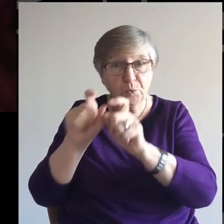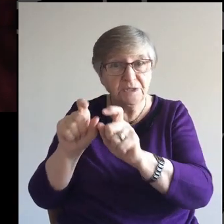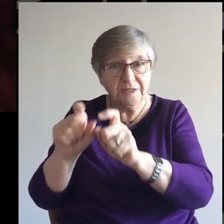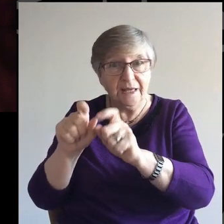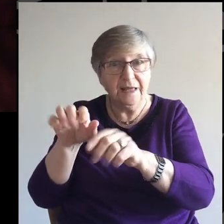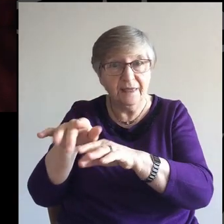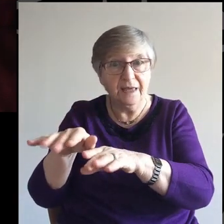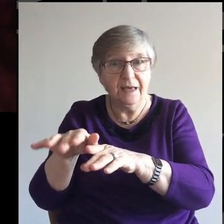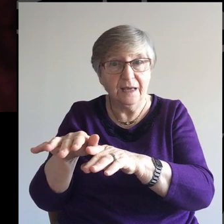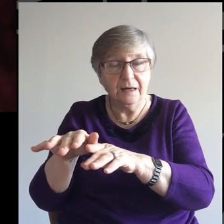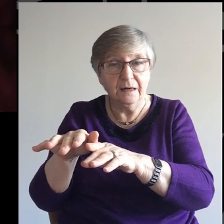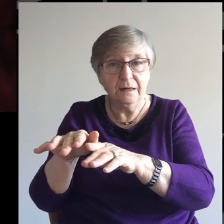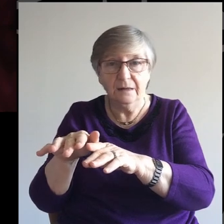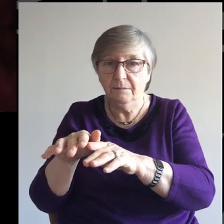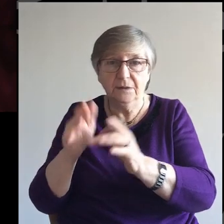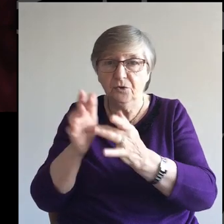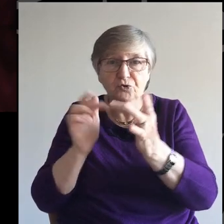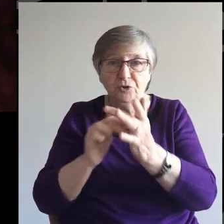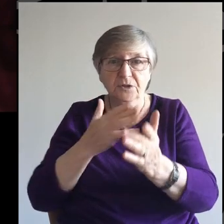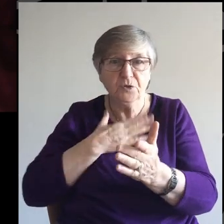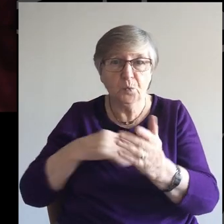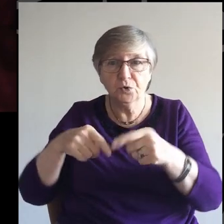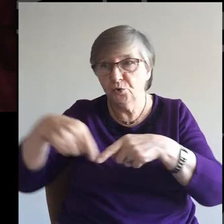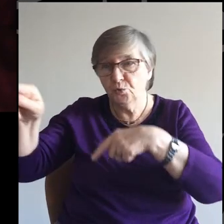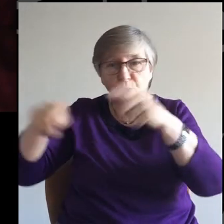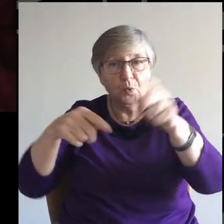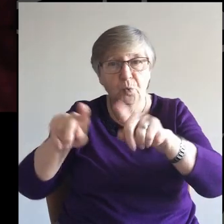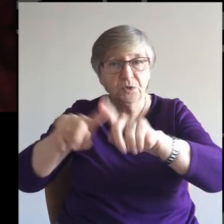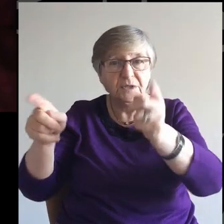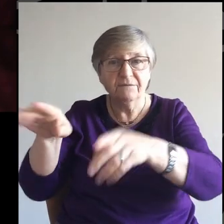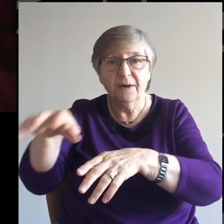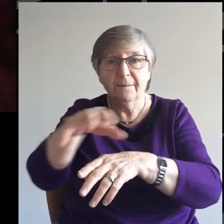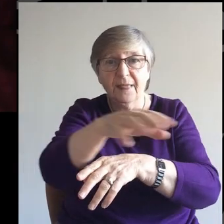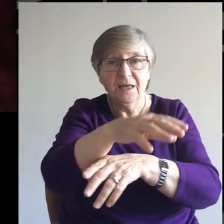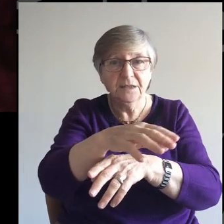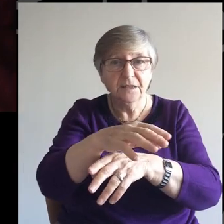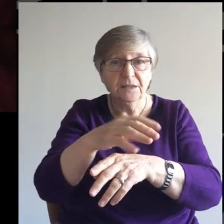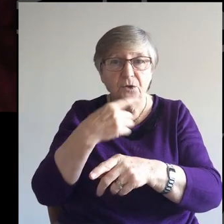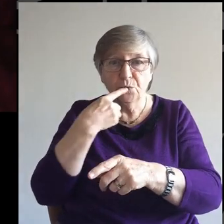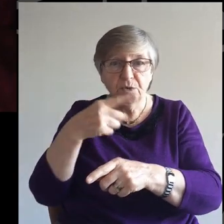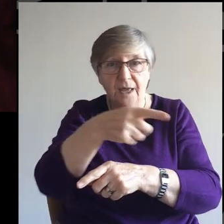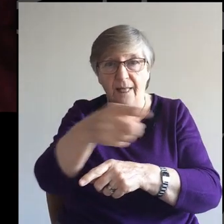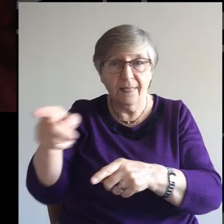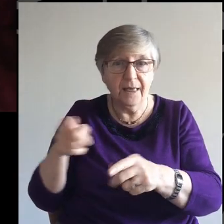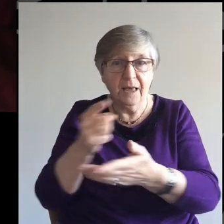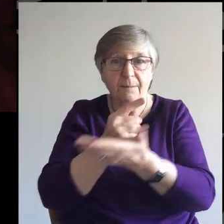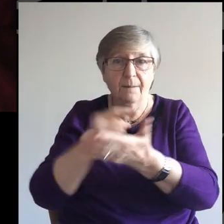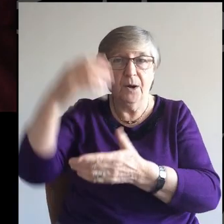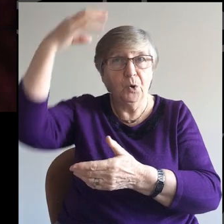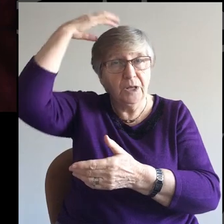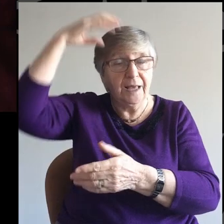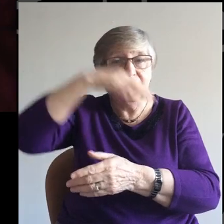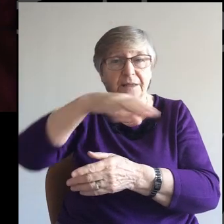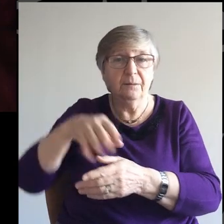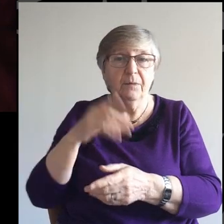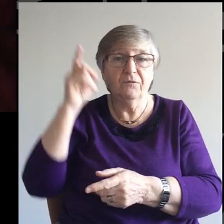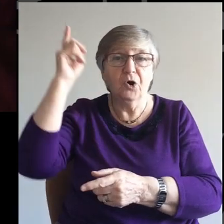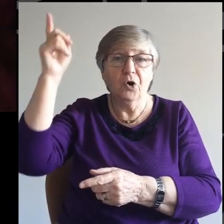longer in one place and he was ready to move on because he had to preach about the kingdom of God. Luke 4, Luke 4,